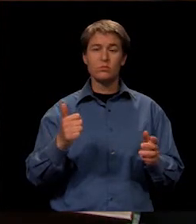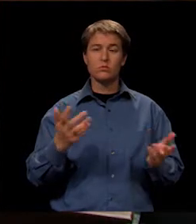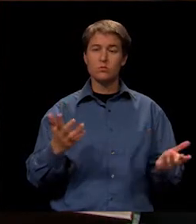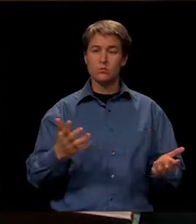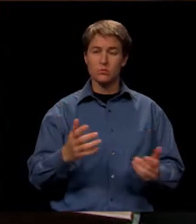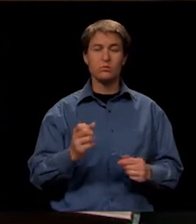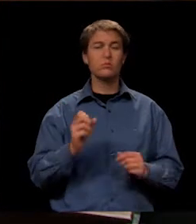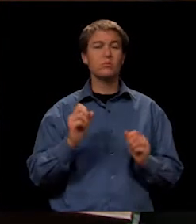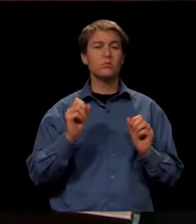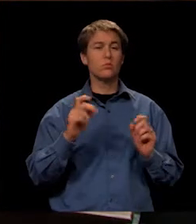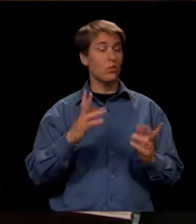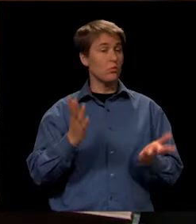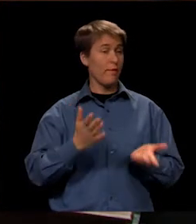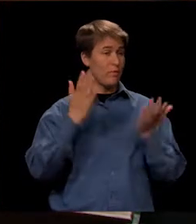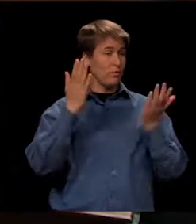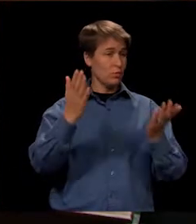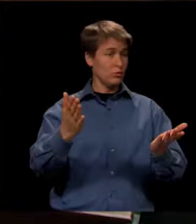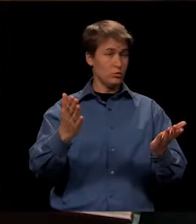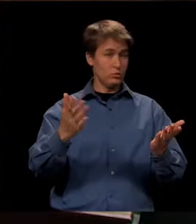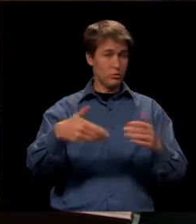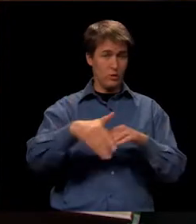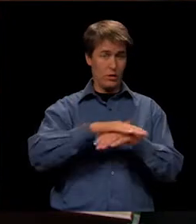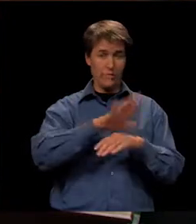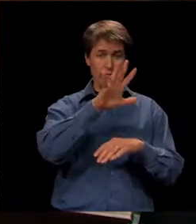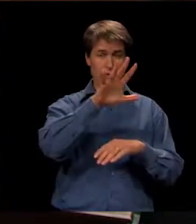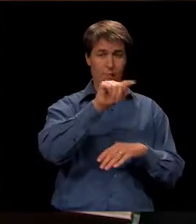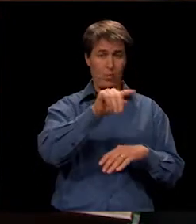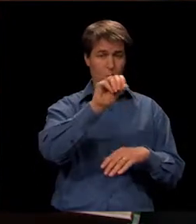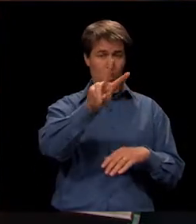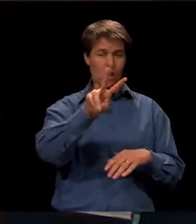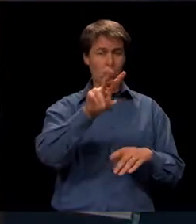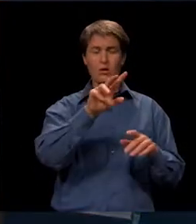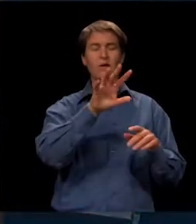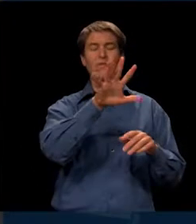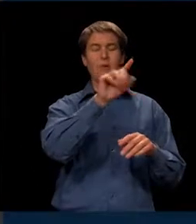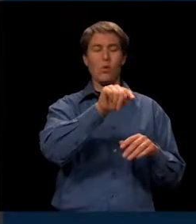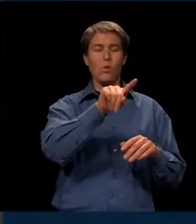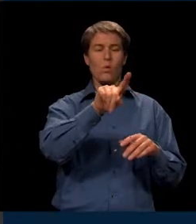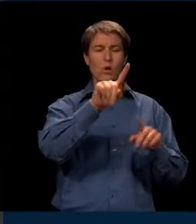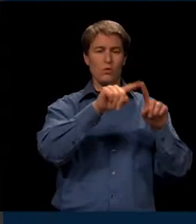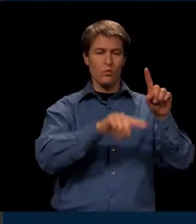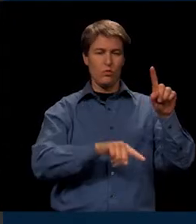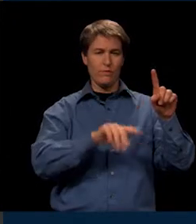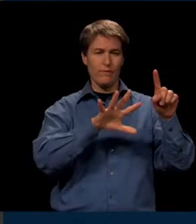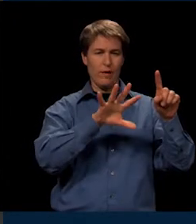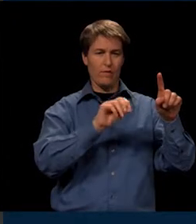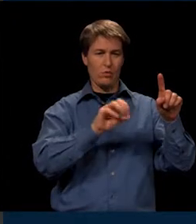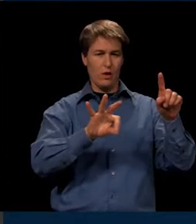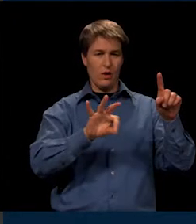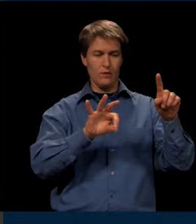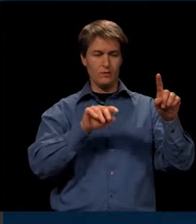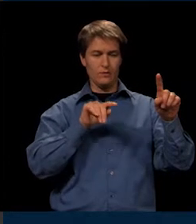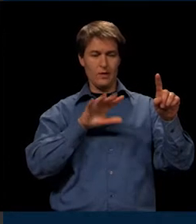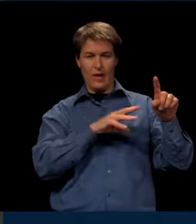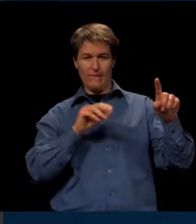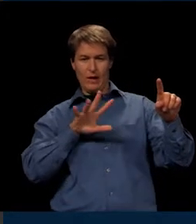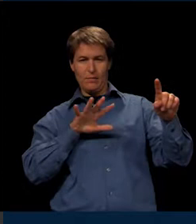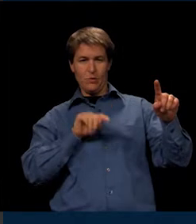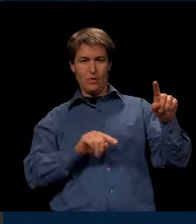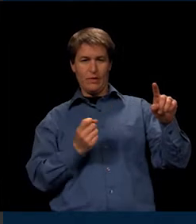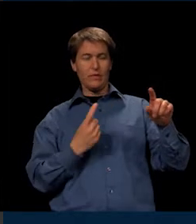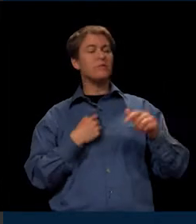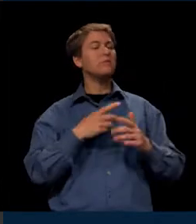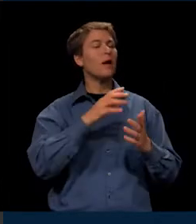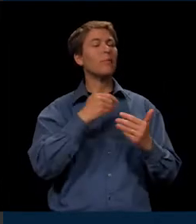And do I have a motion to cover 501 through 509 and 511? I move to approve consent